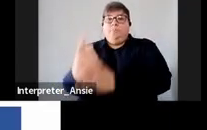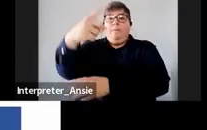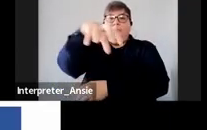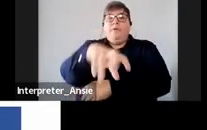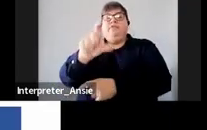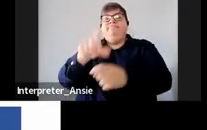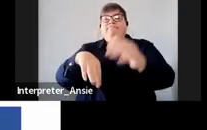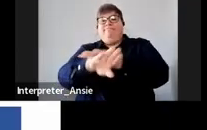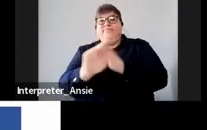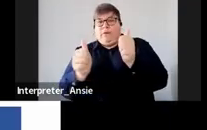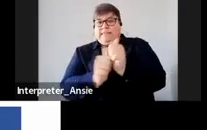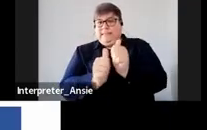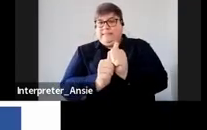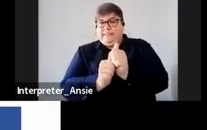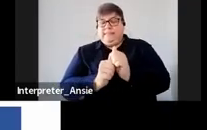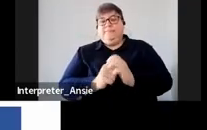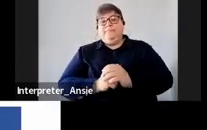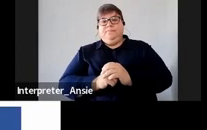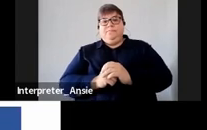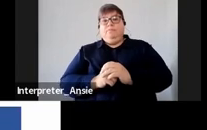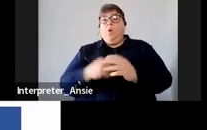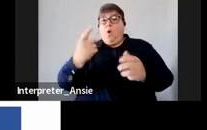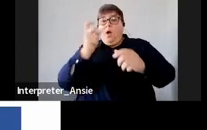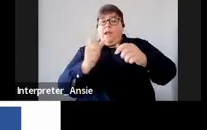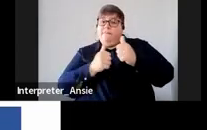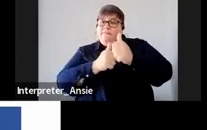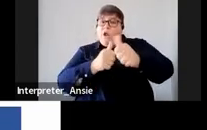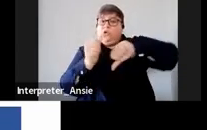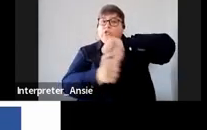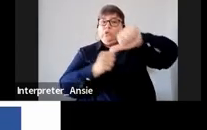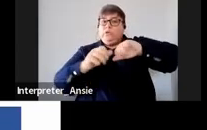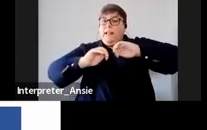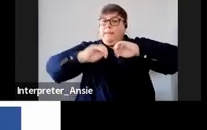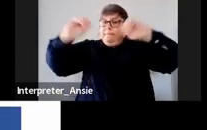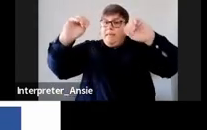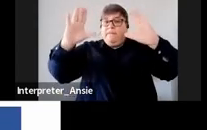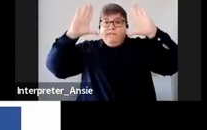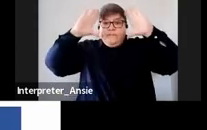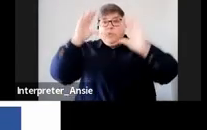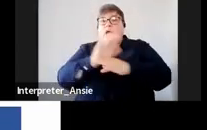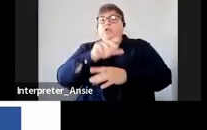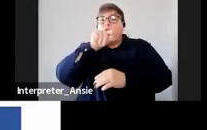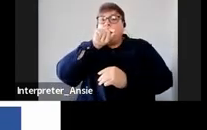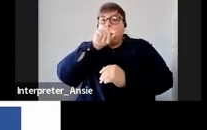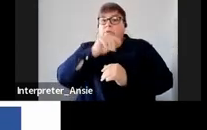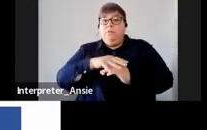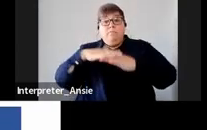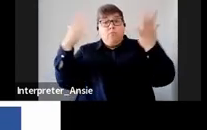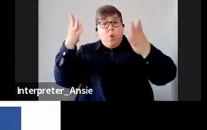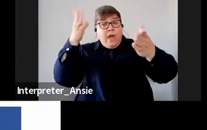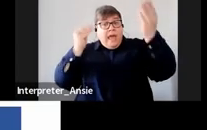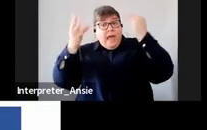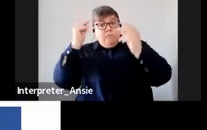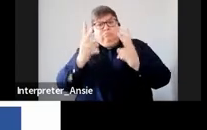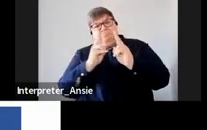visit and follow us on social media platforms we have linkedin facebook and twitter for more information visit